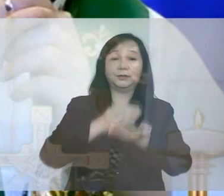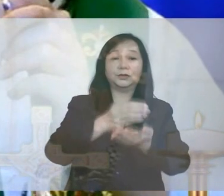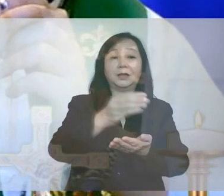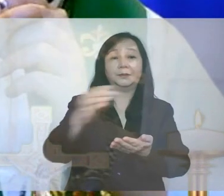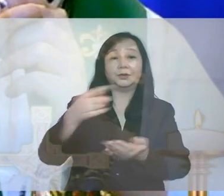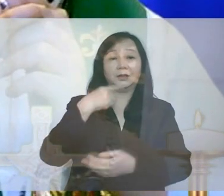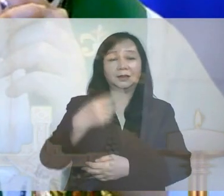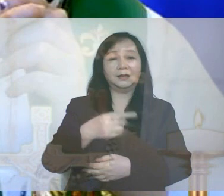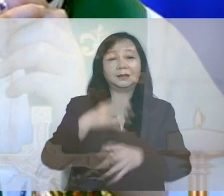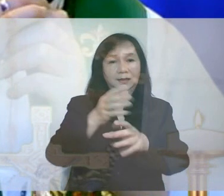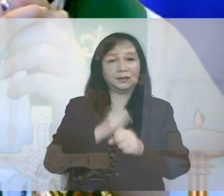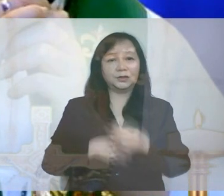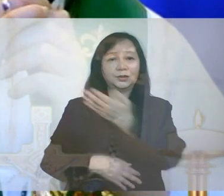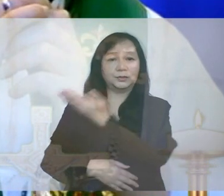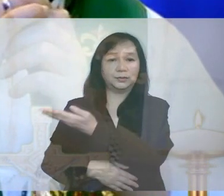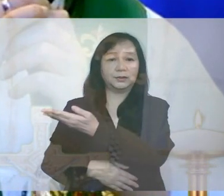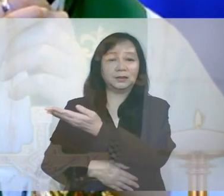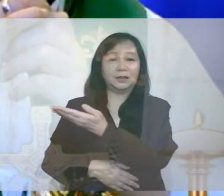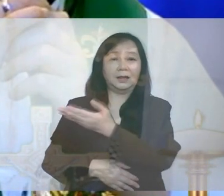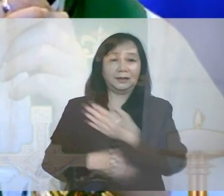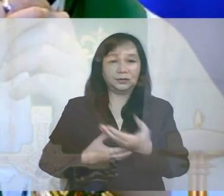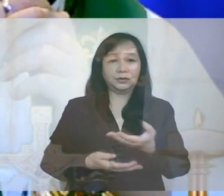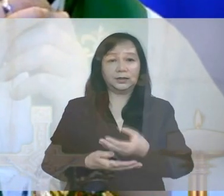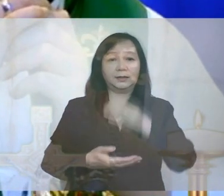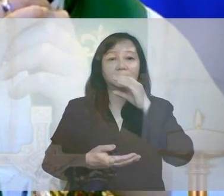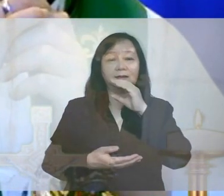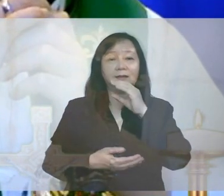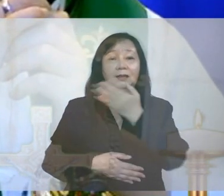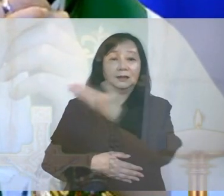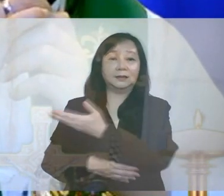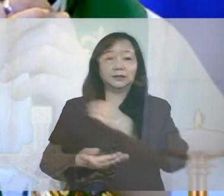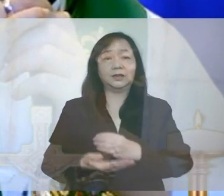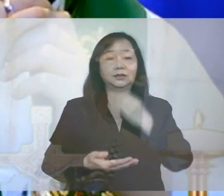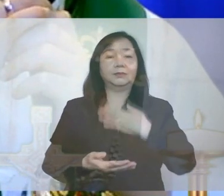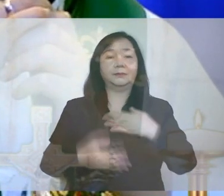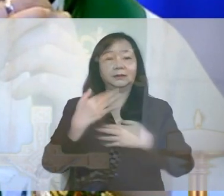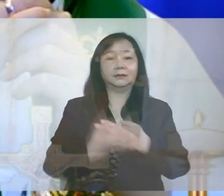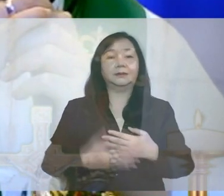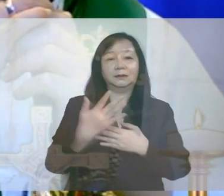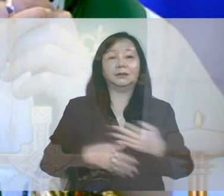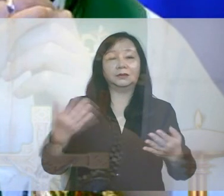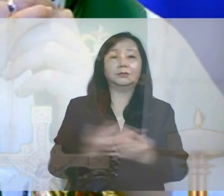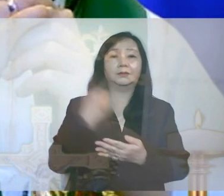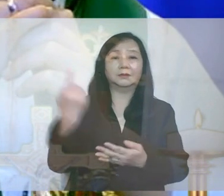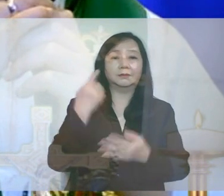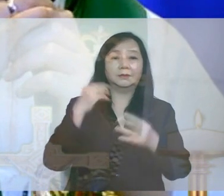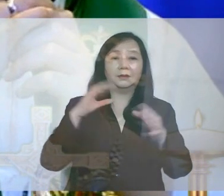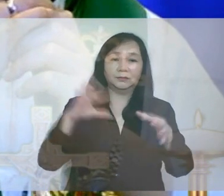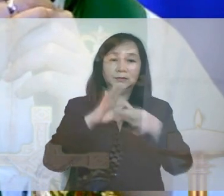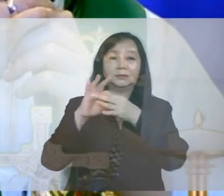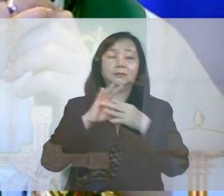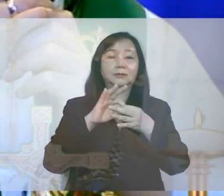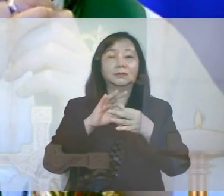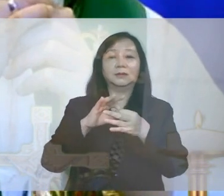Take this, all of you, and drink from it, for this is the chalice of my blood, the blood of the new